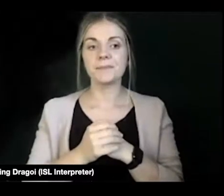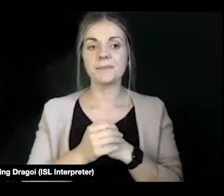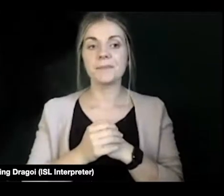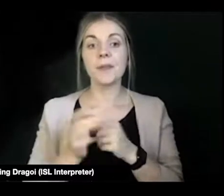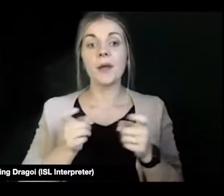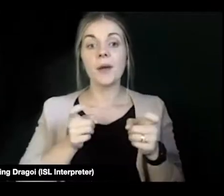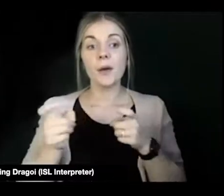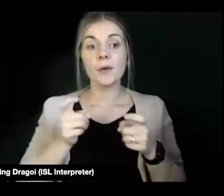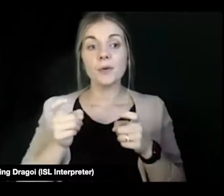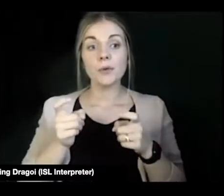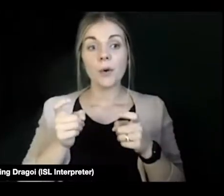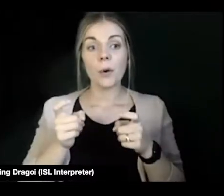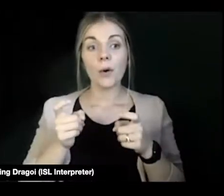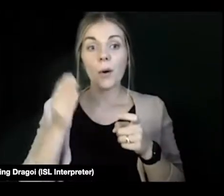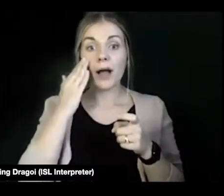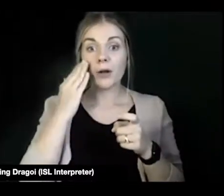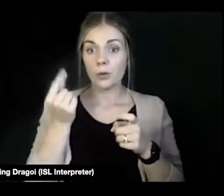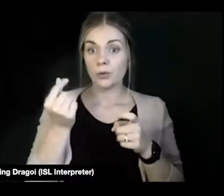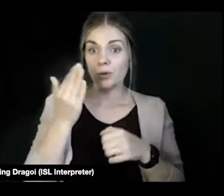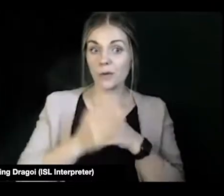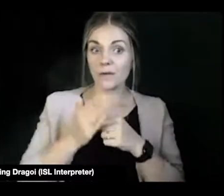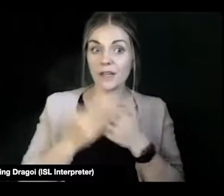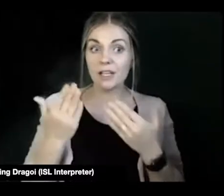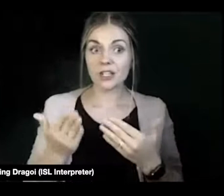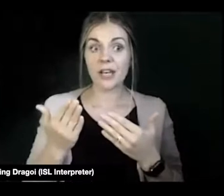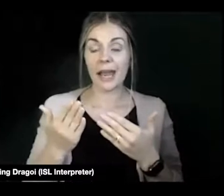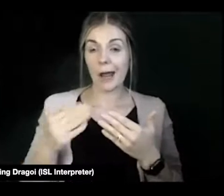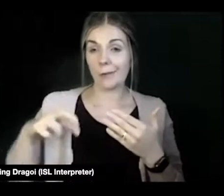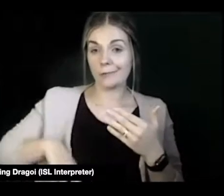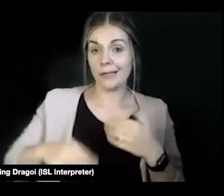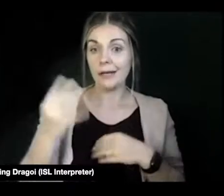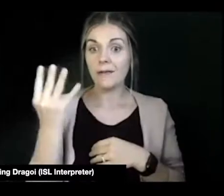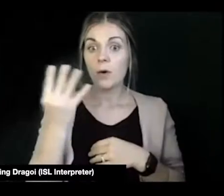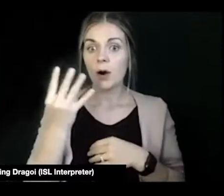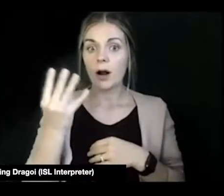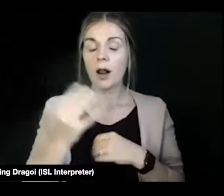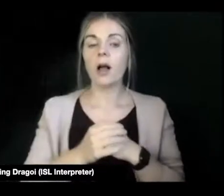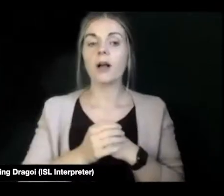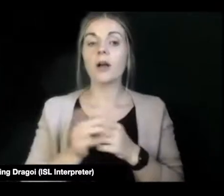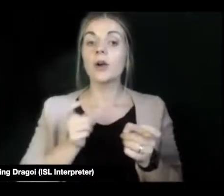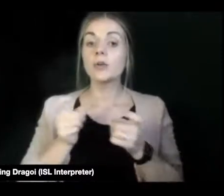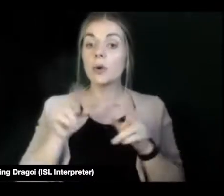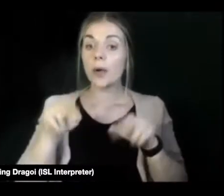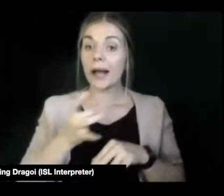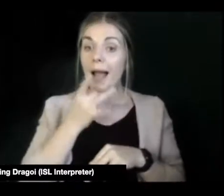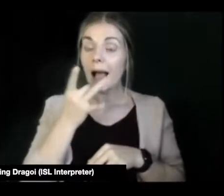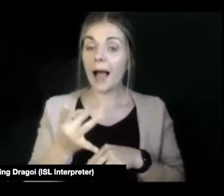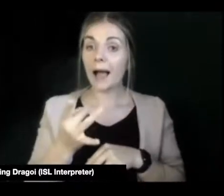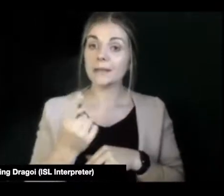you to finish there before 4 o'clock. It's nearly 4 o'clock. So can I ask one